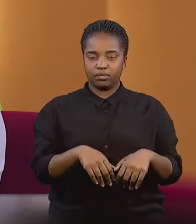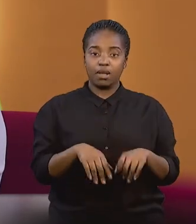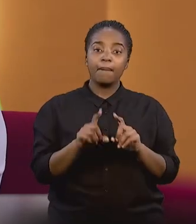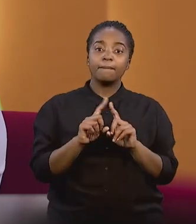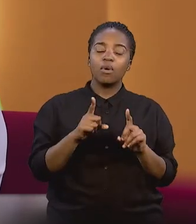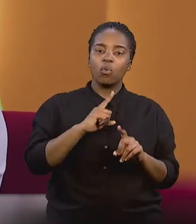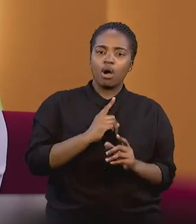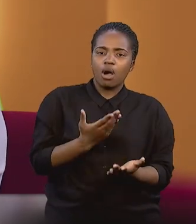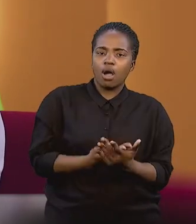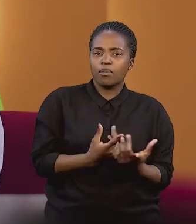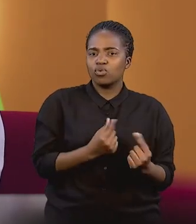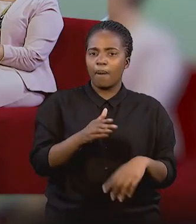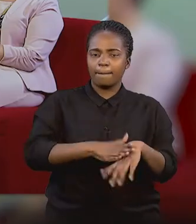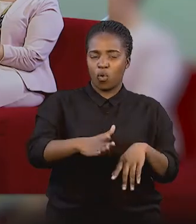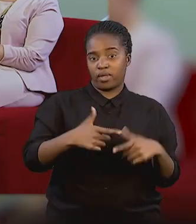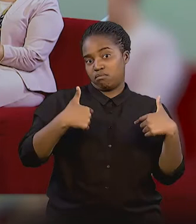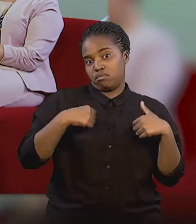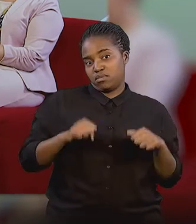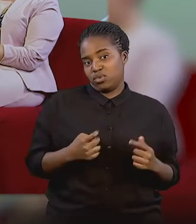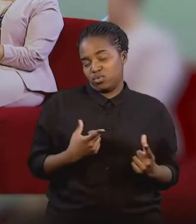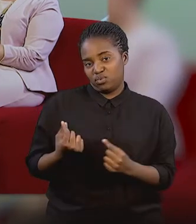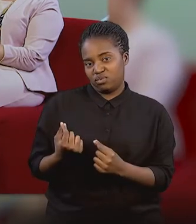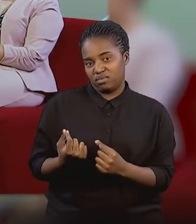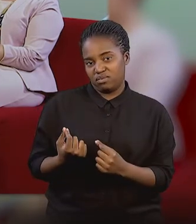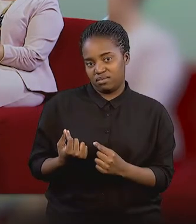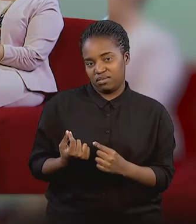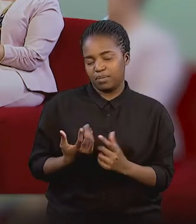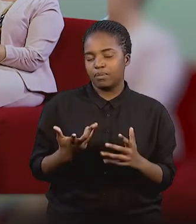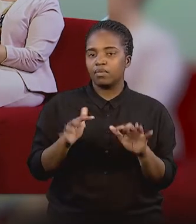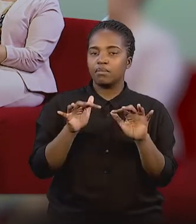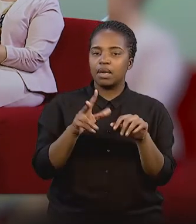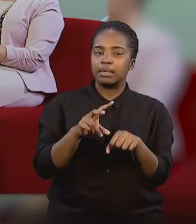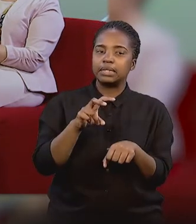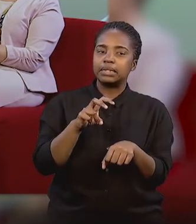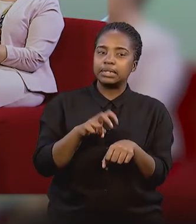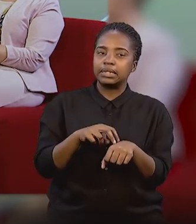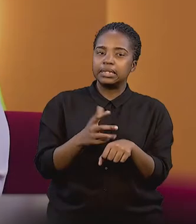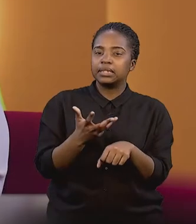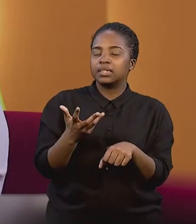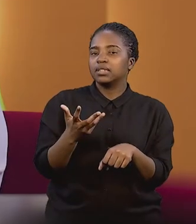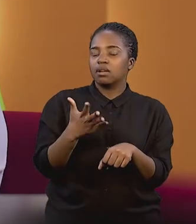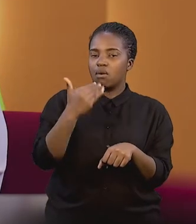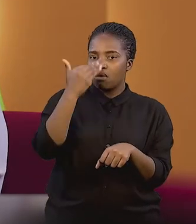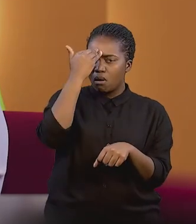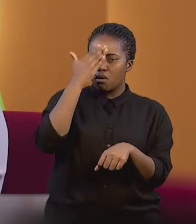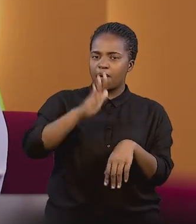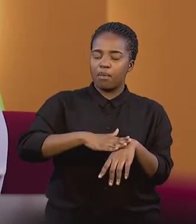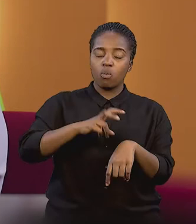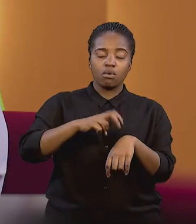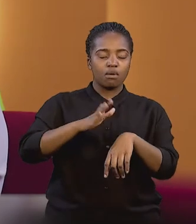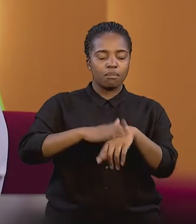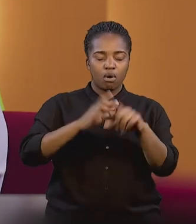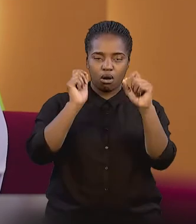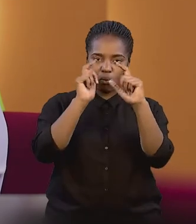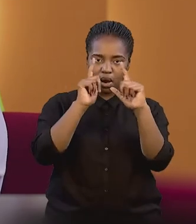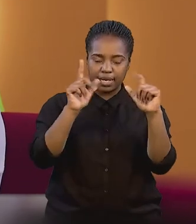because they're able to do more things than what I can do. And people need to know about this. People need